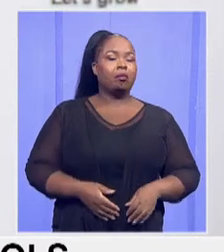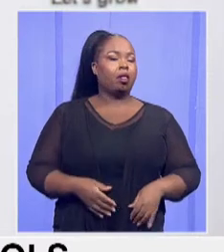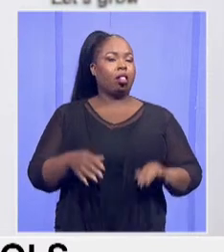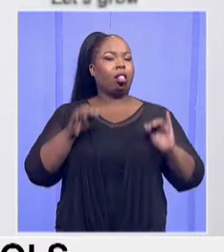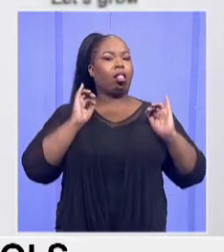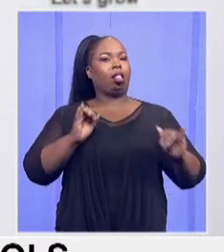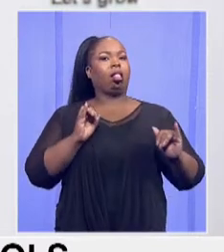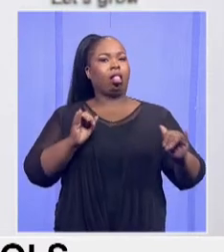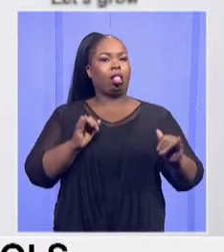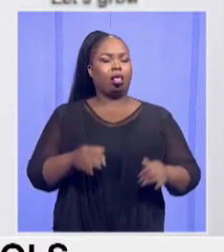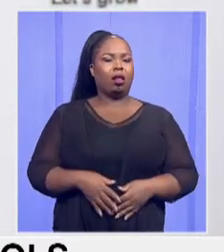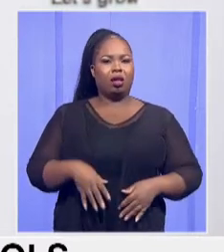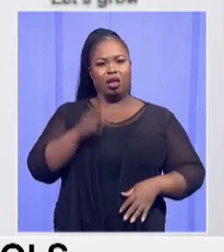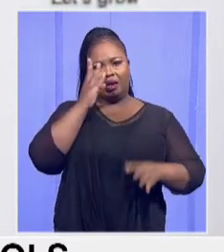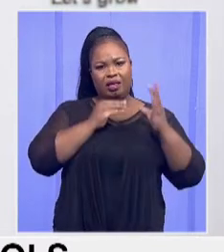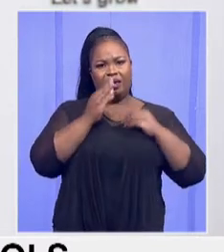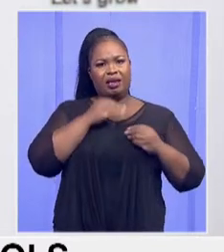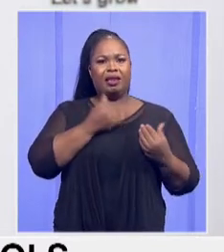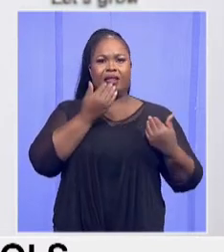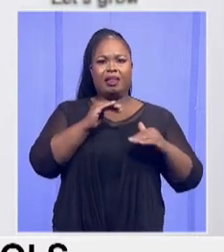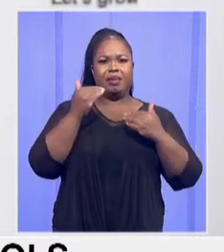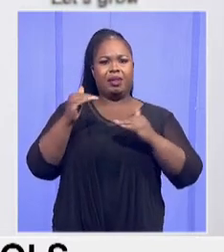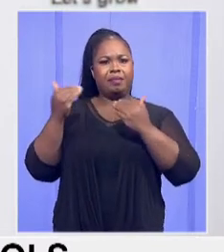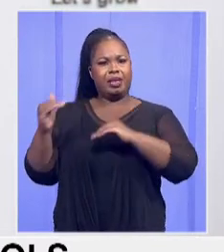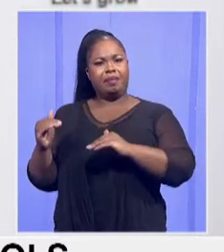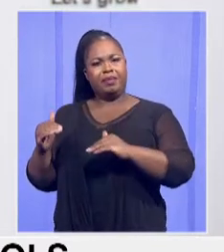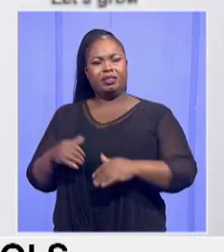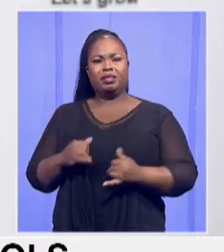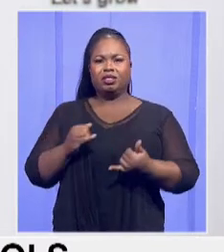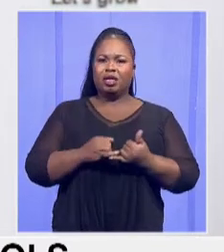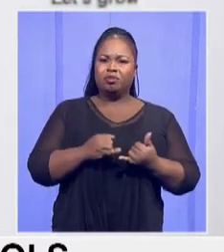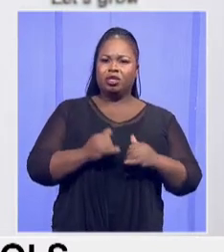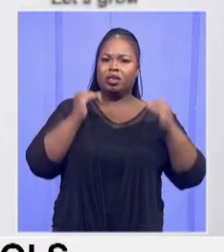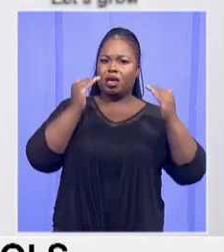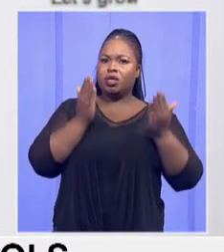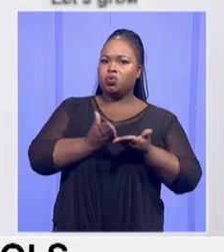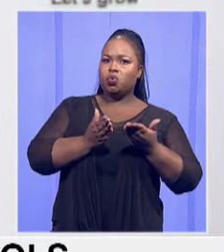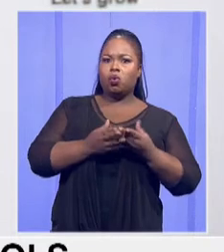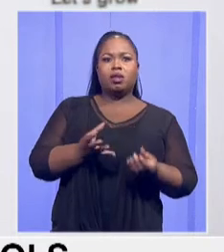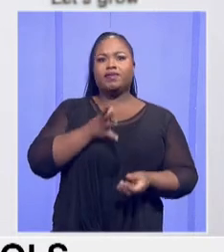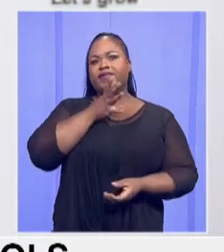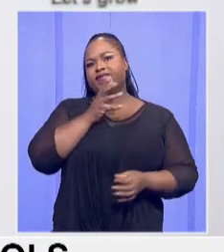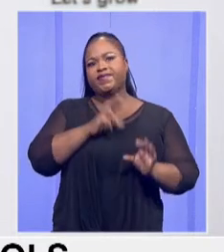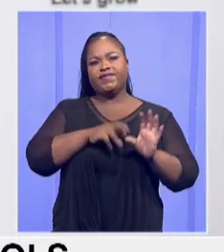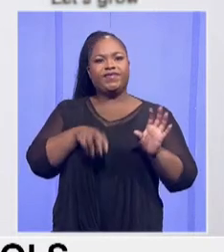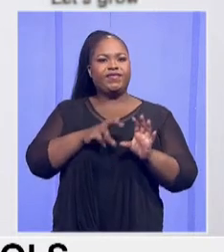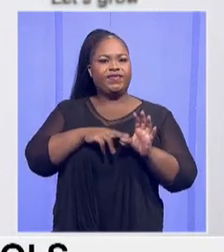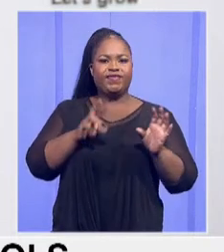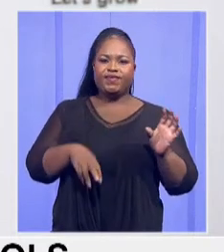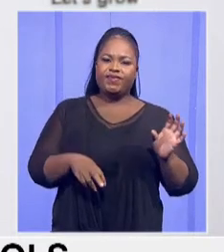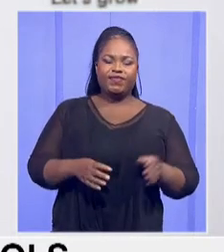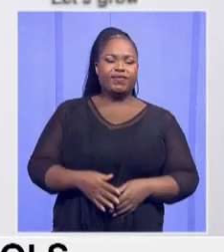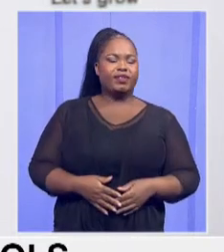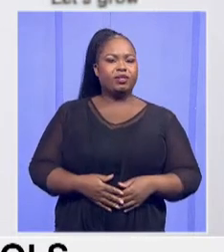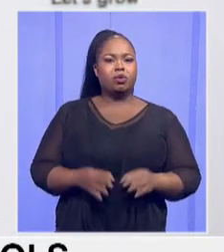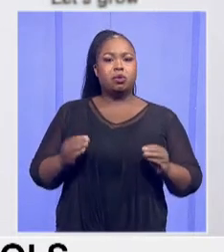learning, limited subject choices in secondary schools, high dropout rates, high progression,